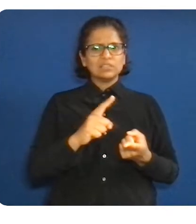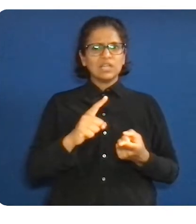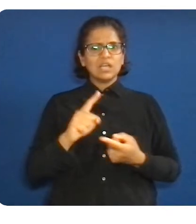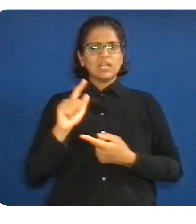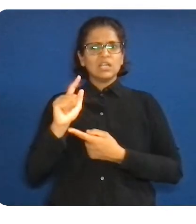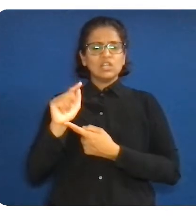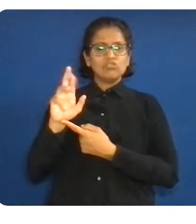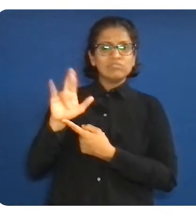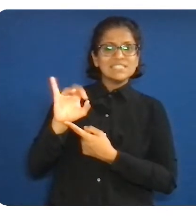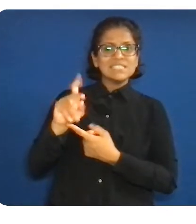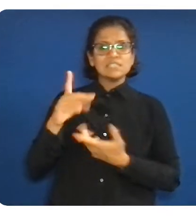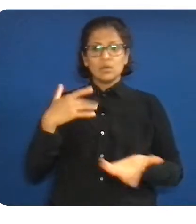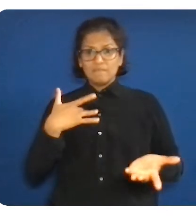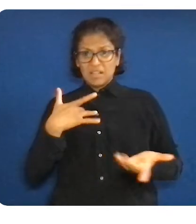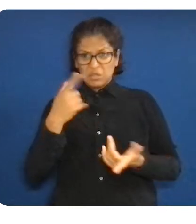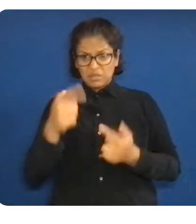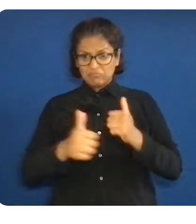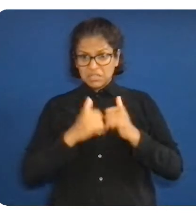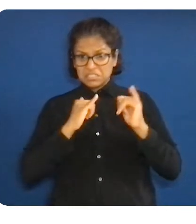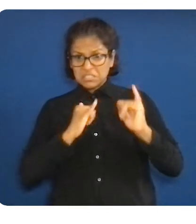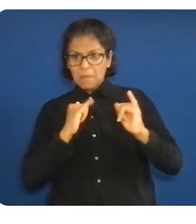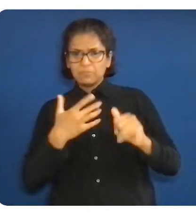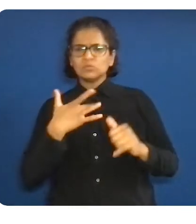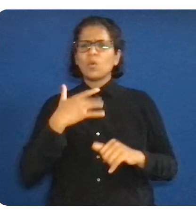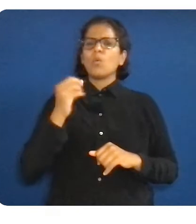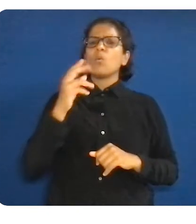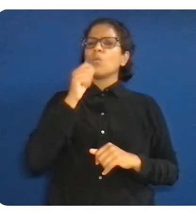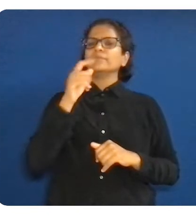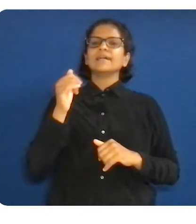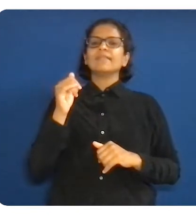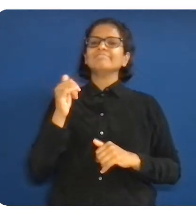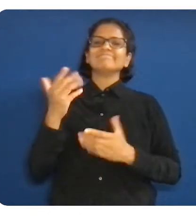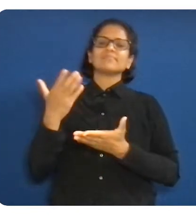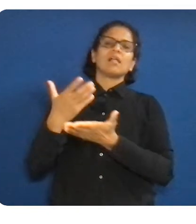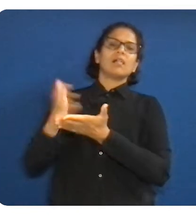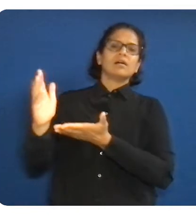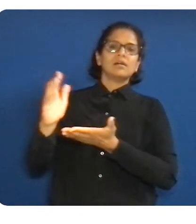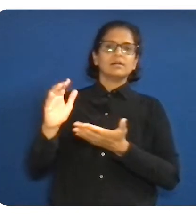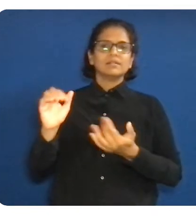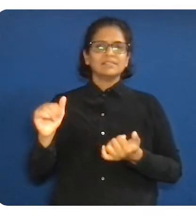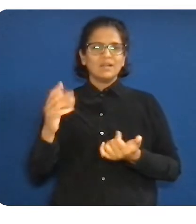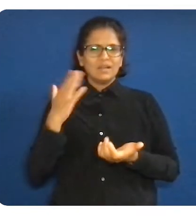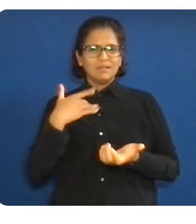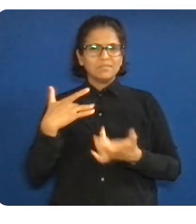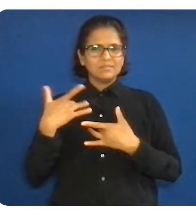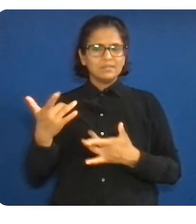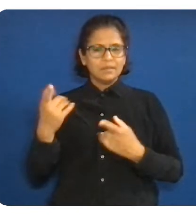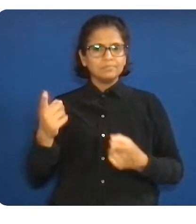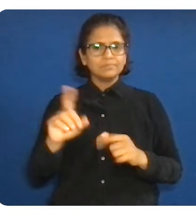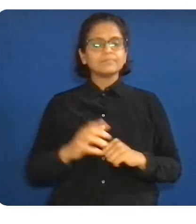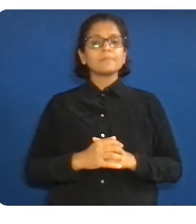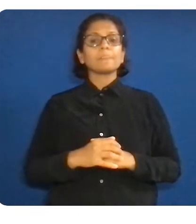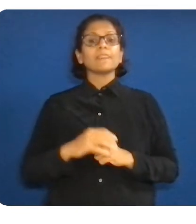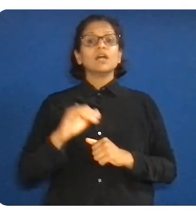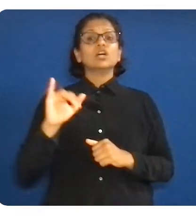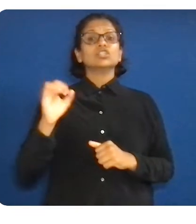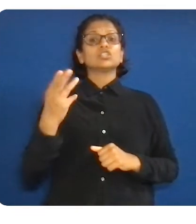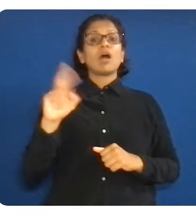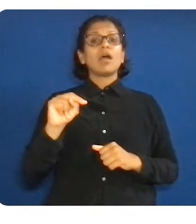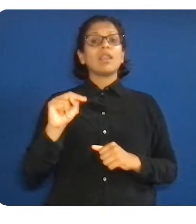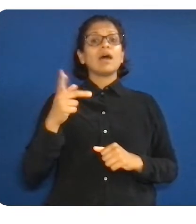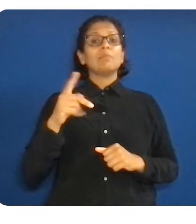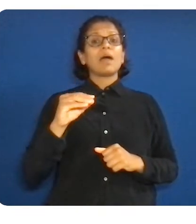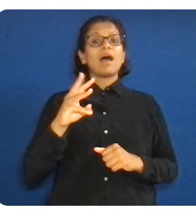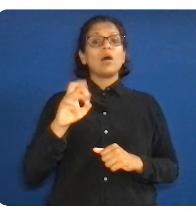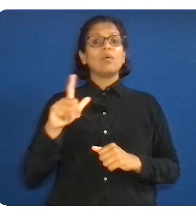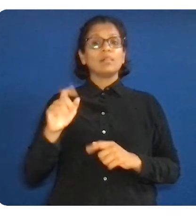people into ins and outs, the cool kids versus the non-cool kids as othering. And we don't necessarily do